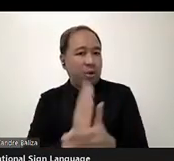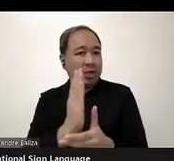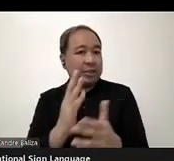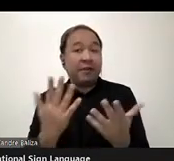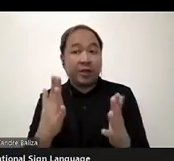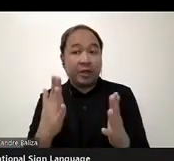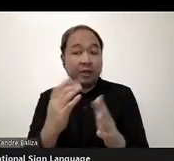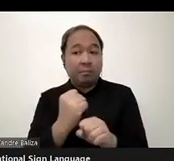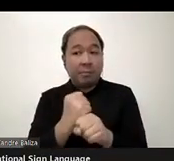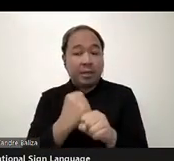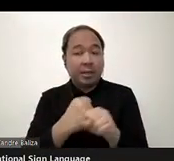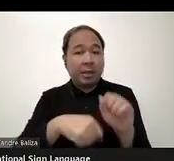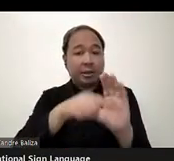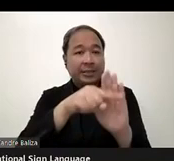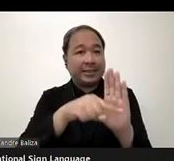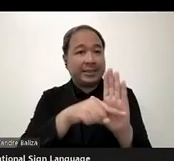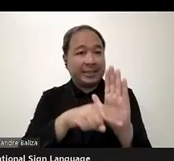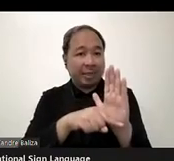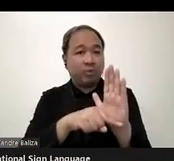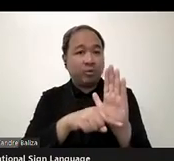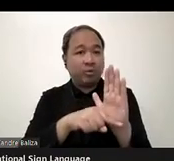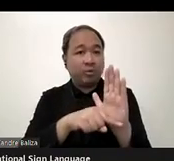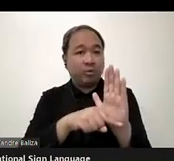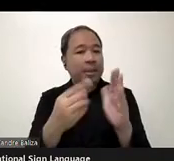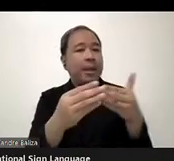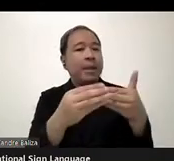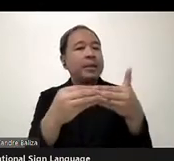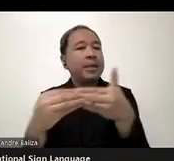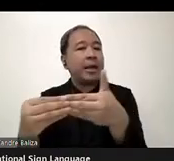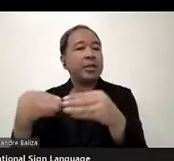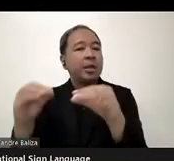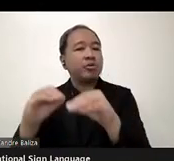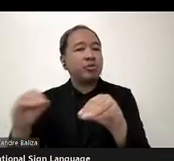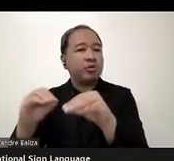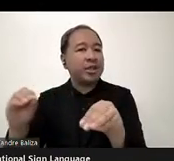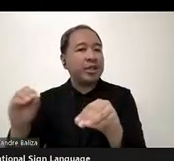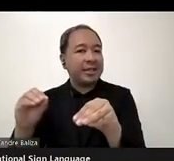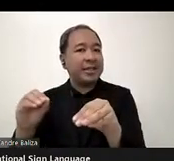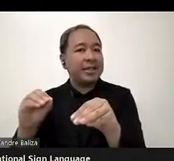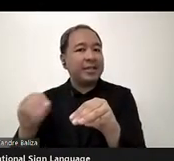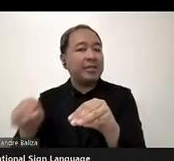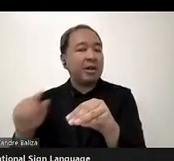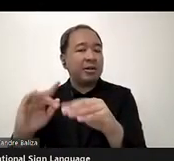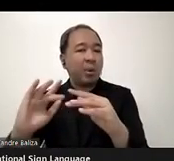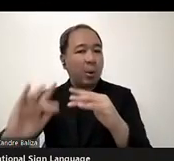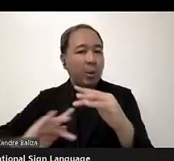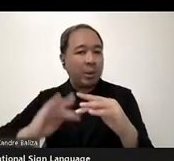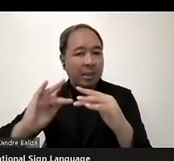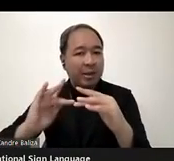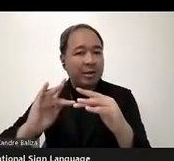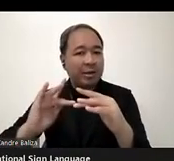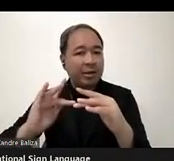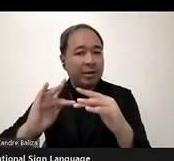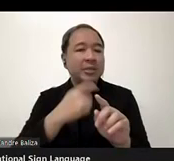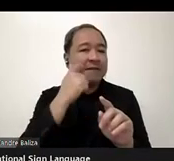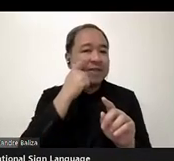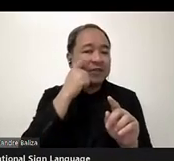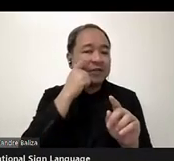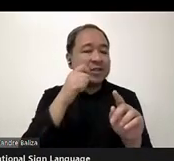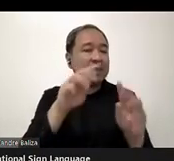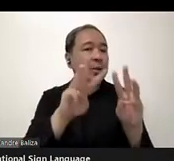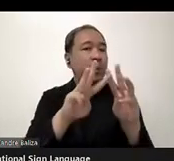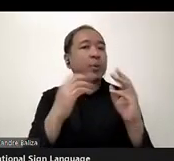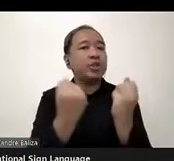training course to be developed online. And there's also been a face-to-face workshop for South Asian